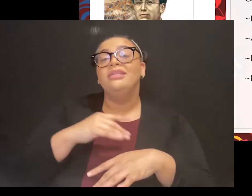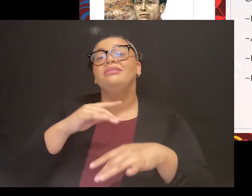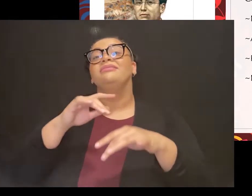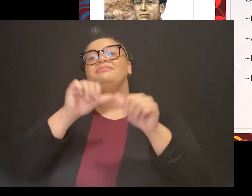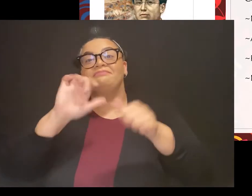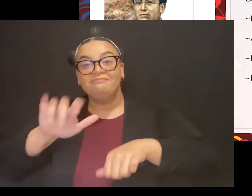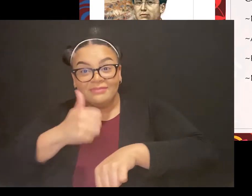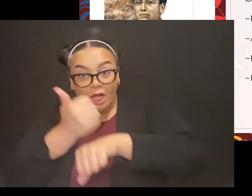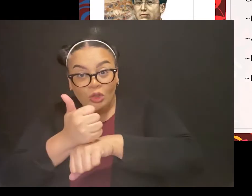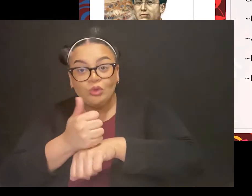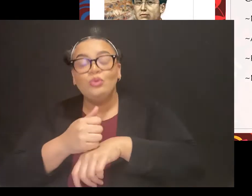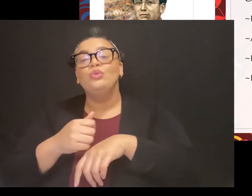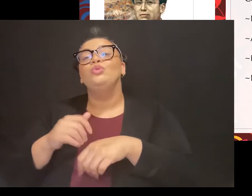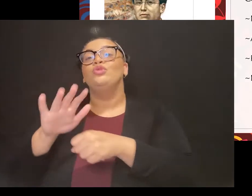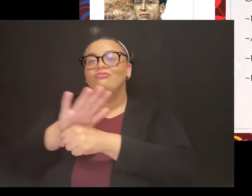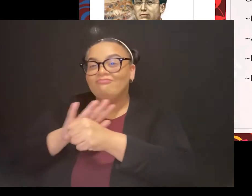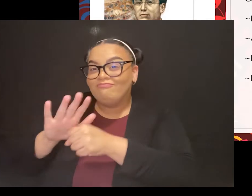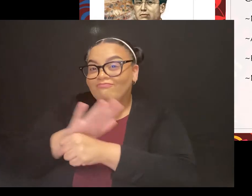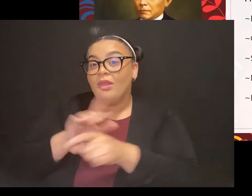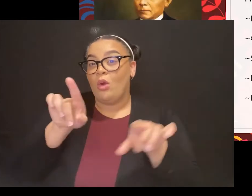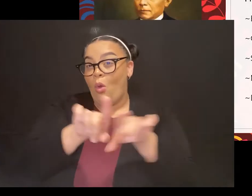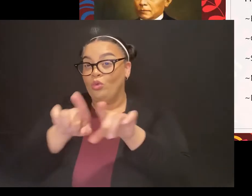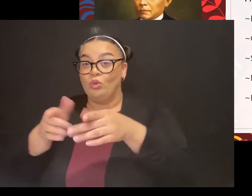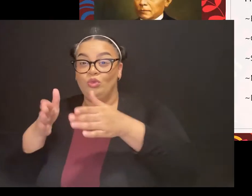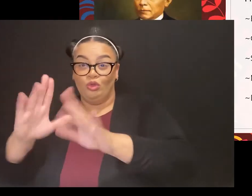named after Zaragoza.